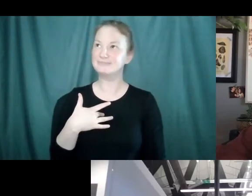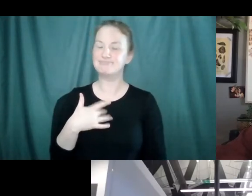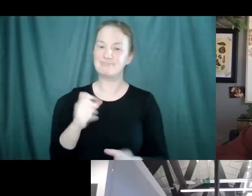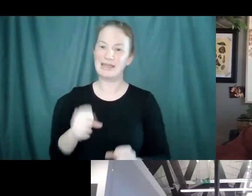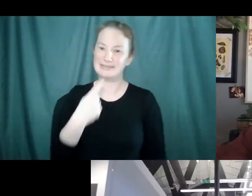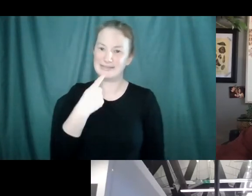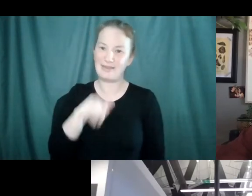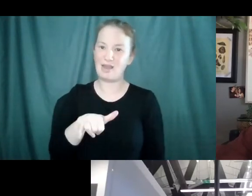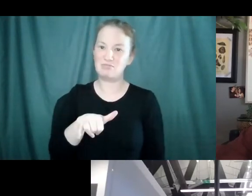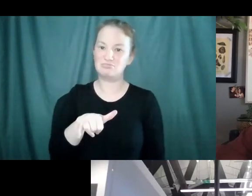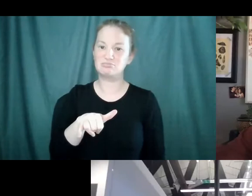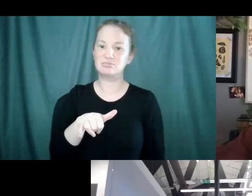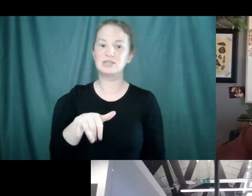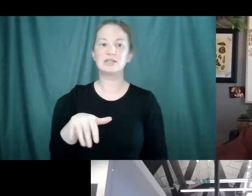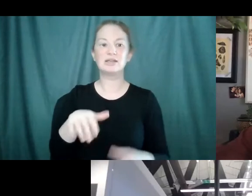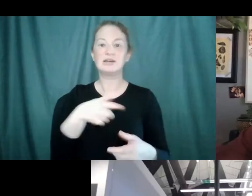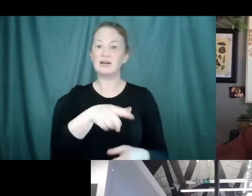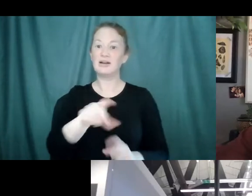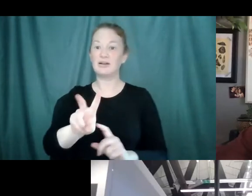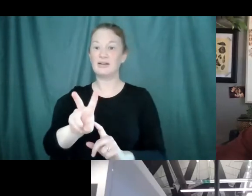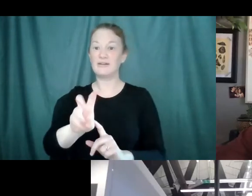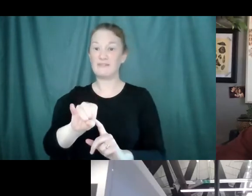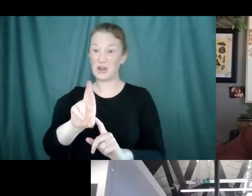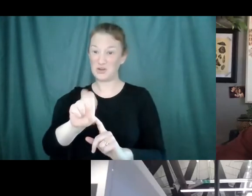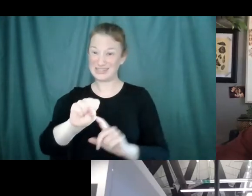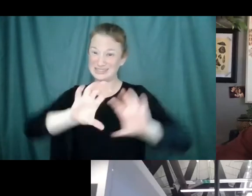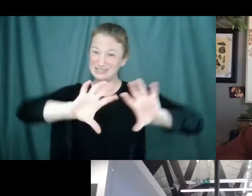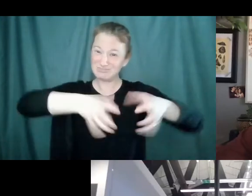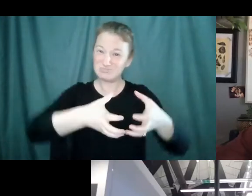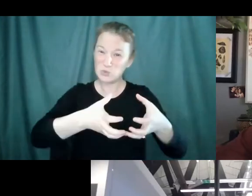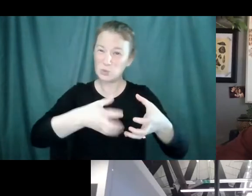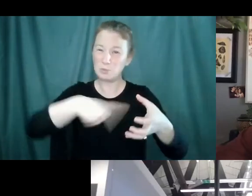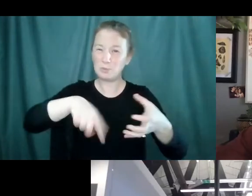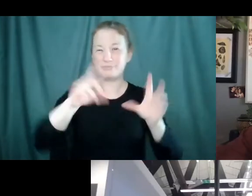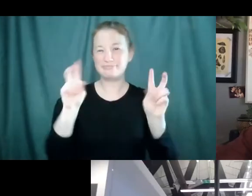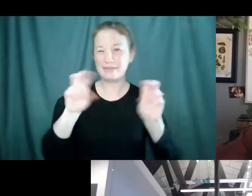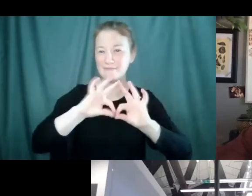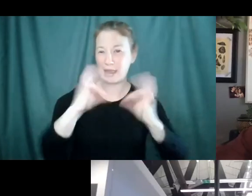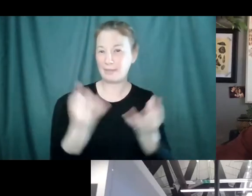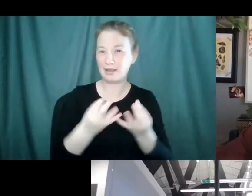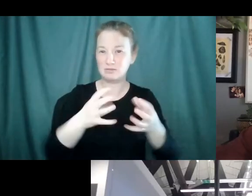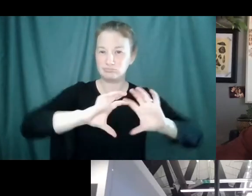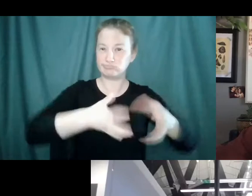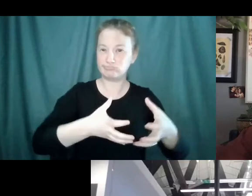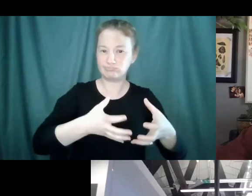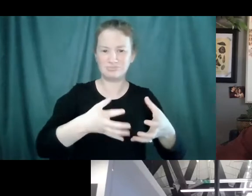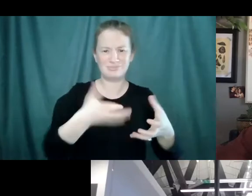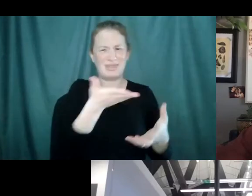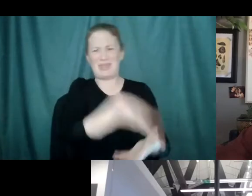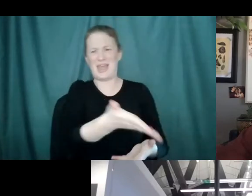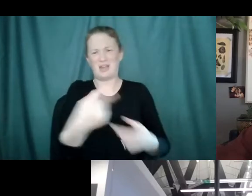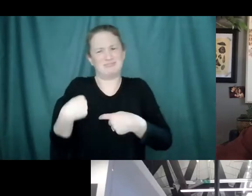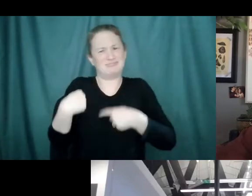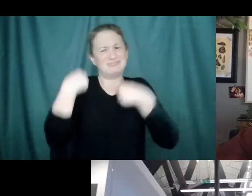the family of viruses that it comes from, what we call beta coronaviruses, have been around for a long time.